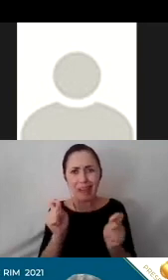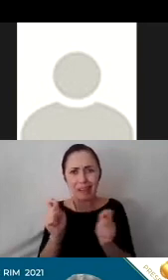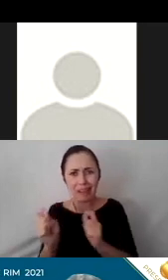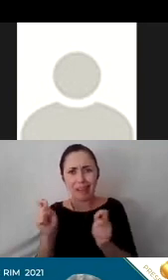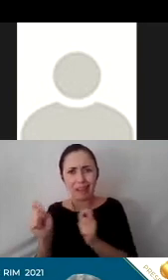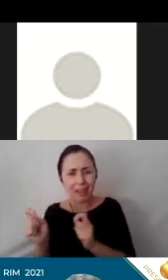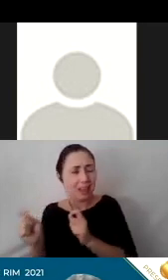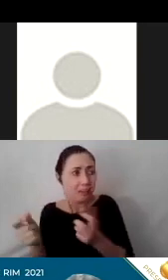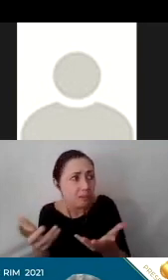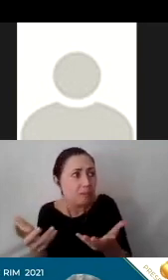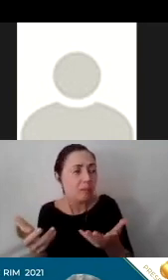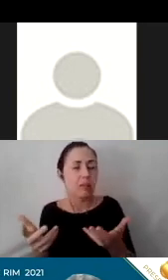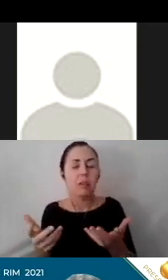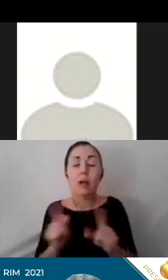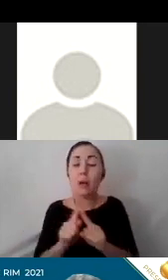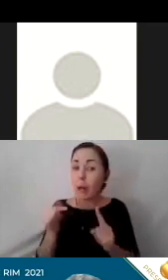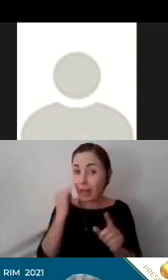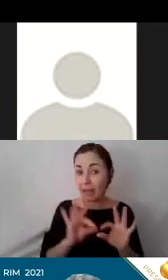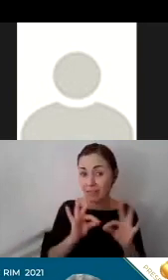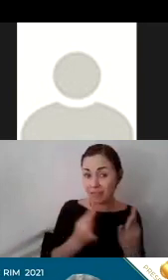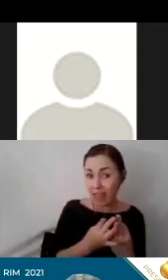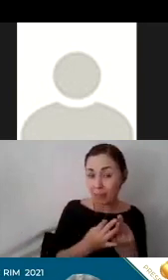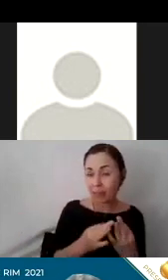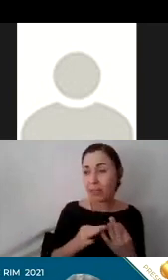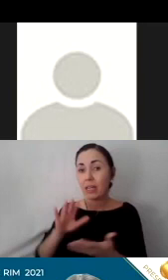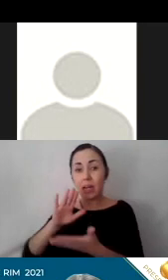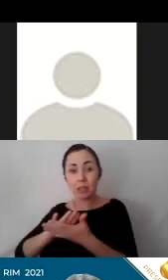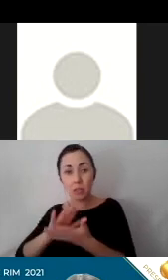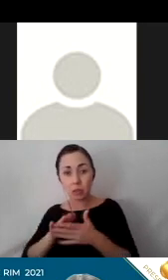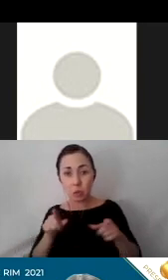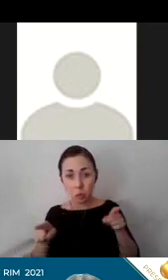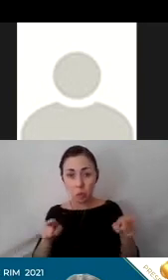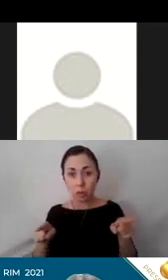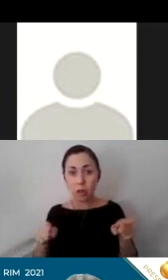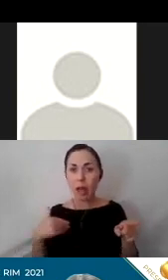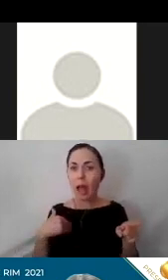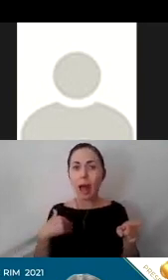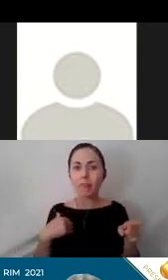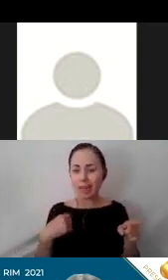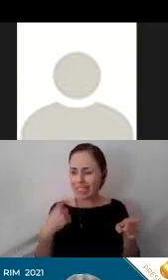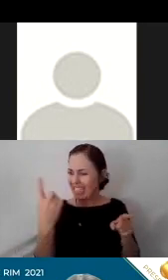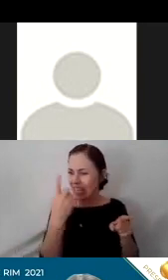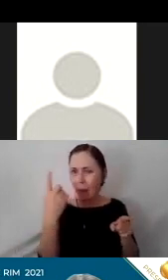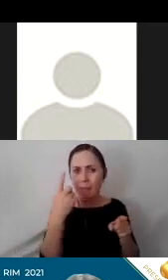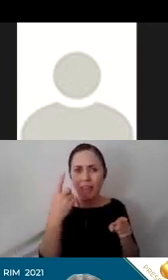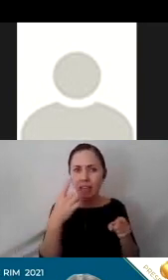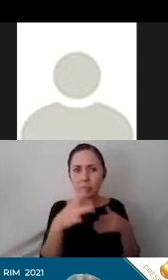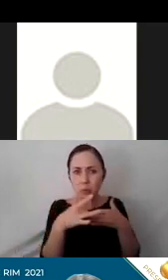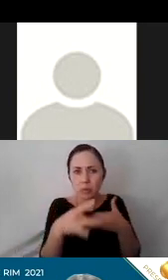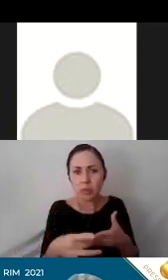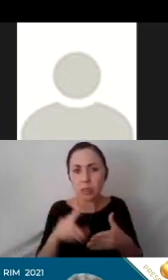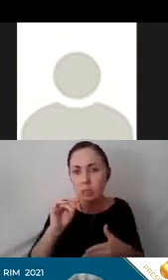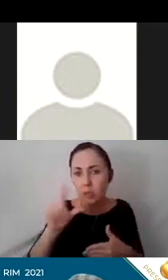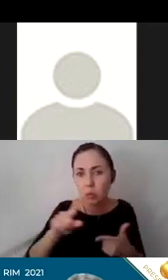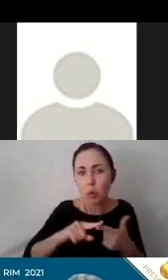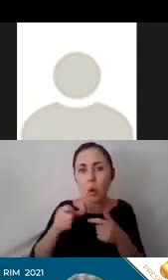shifting. But if the families and the schools had at least a way forward some tools and strategies and